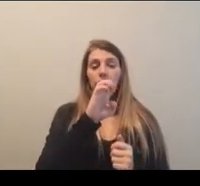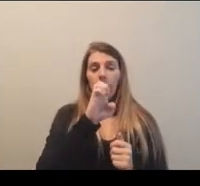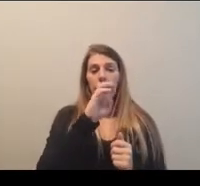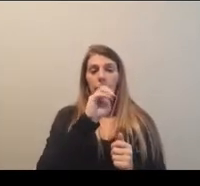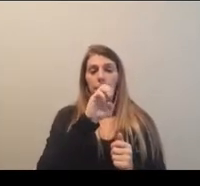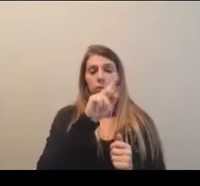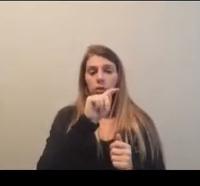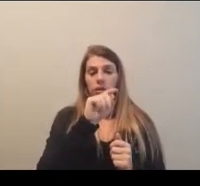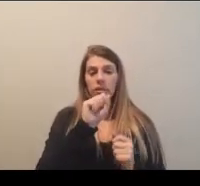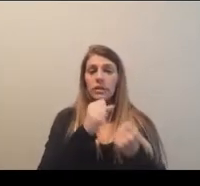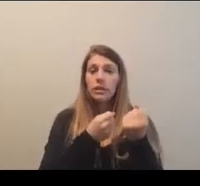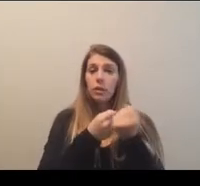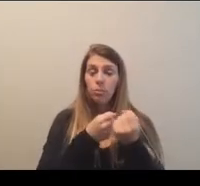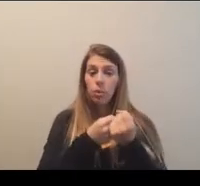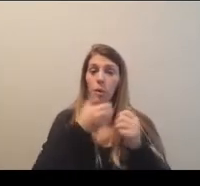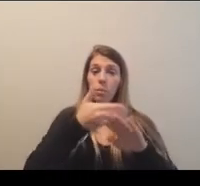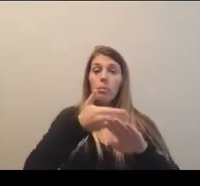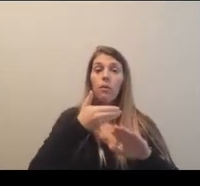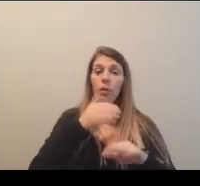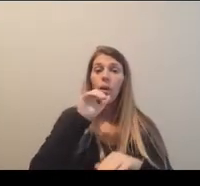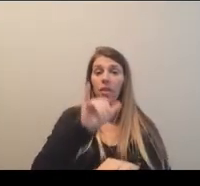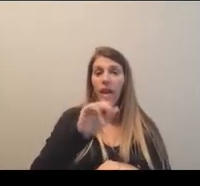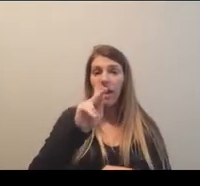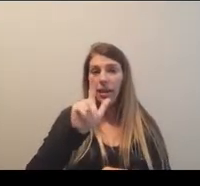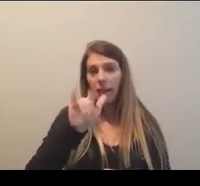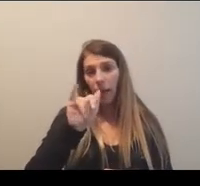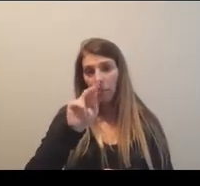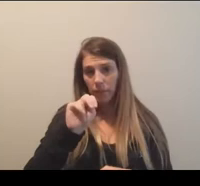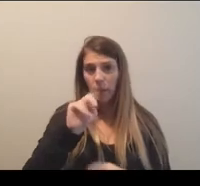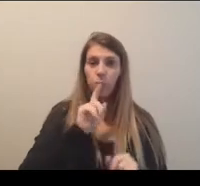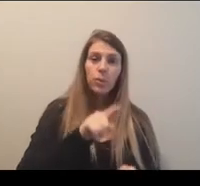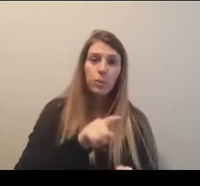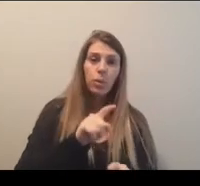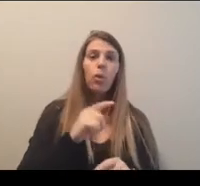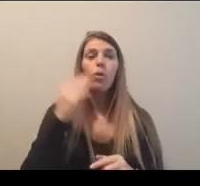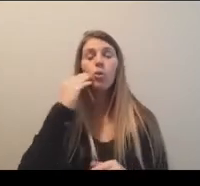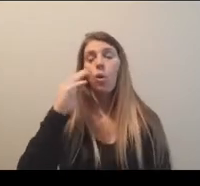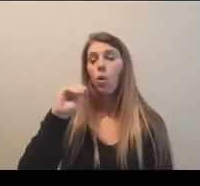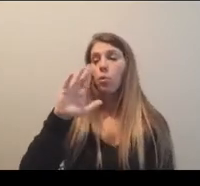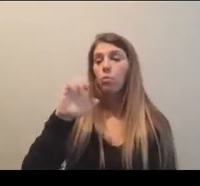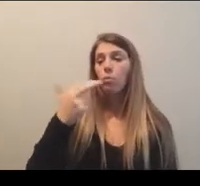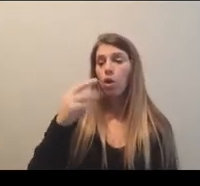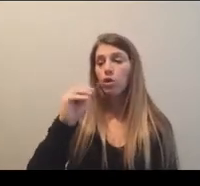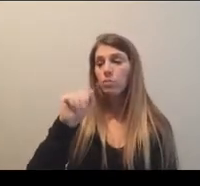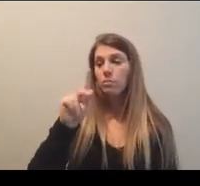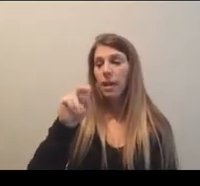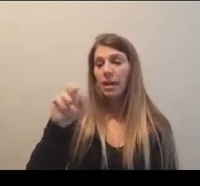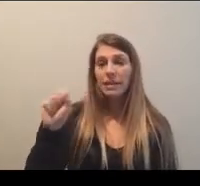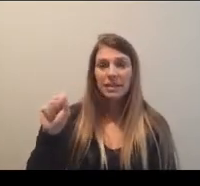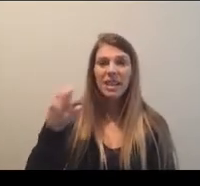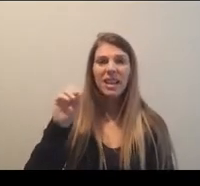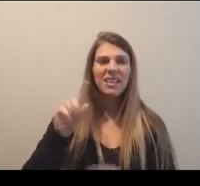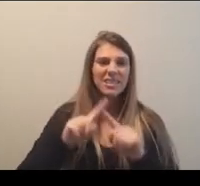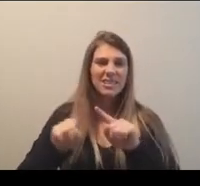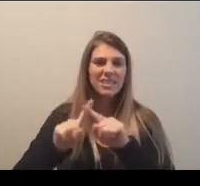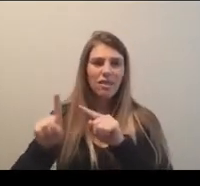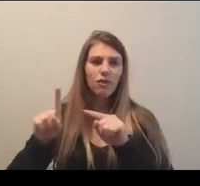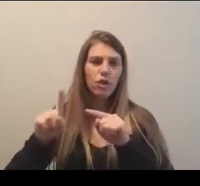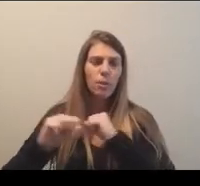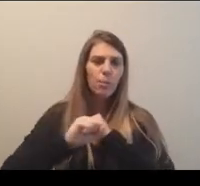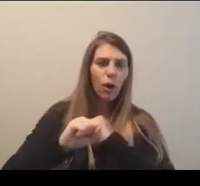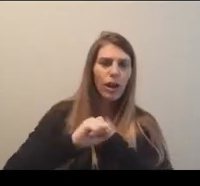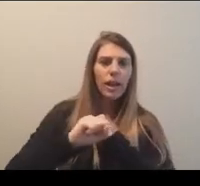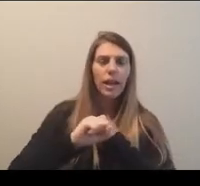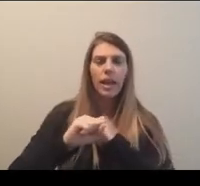even before the Kaplan report came out, knowing that March Madness, for example, and other ways of marketing and promoting